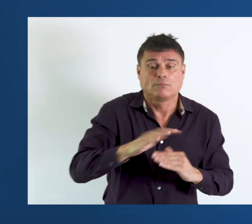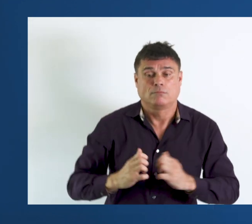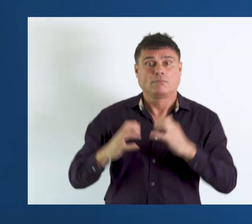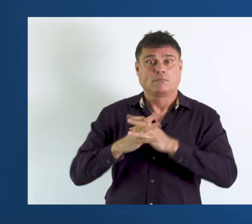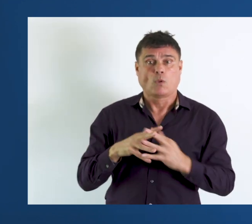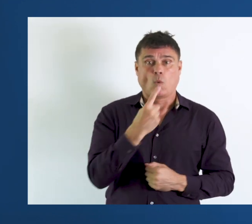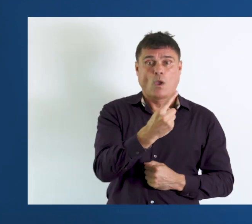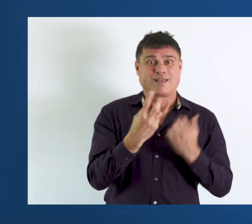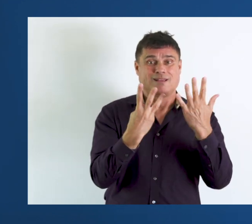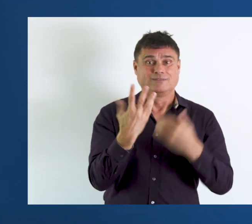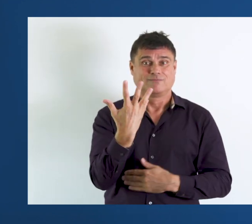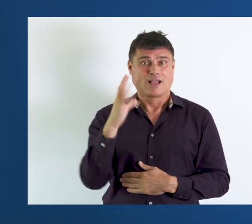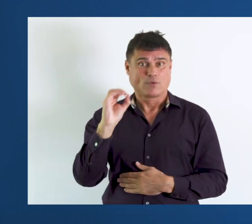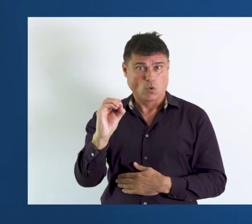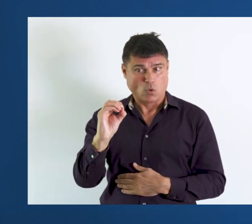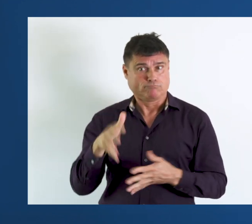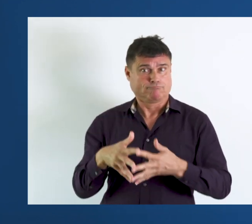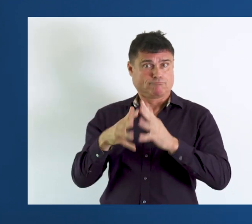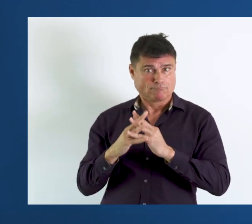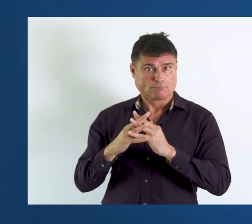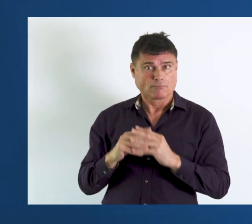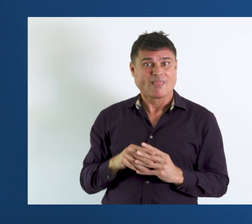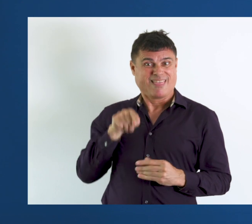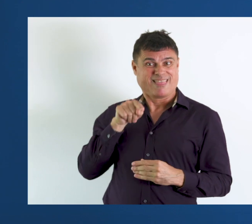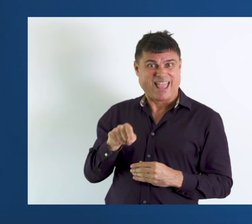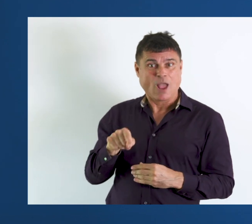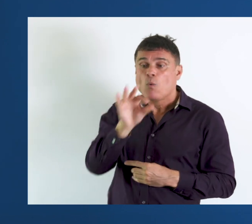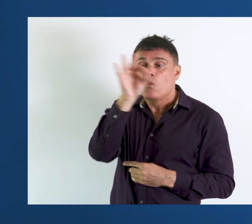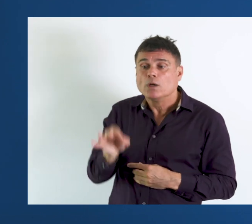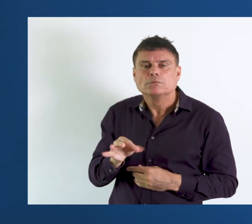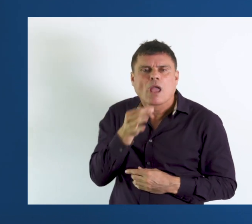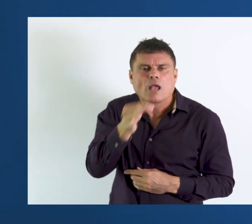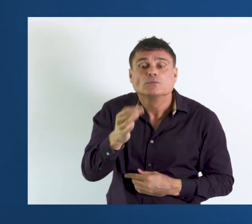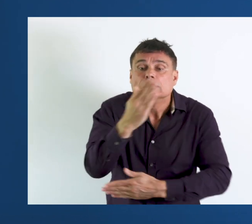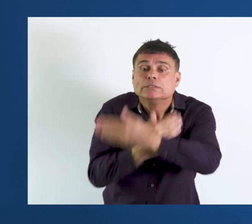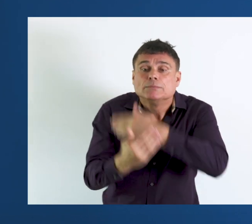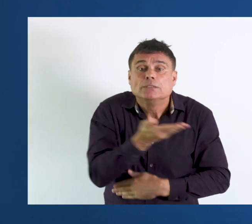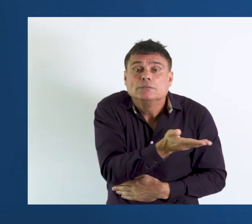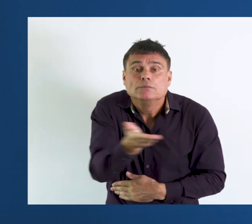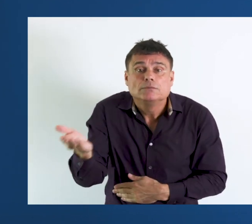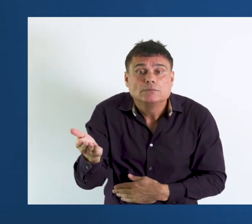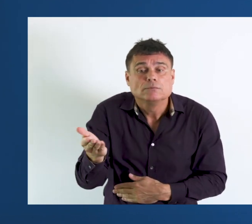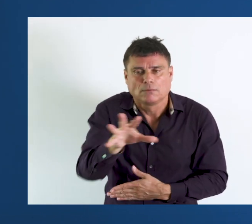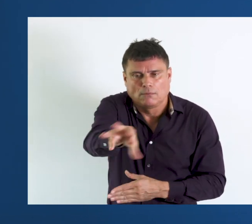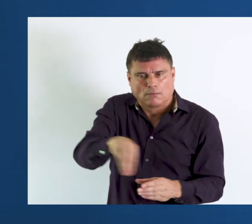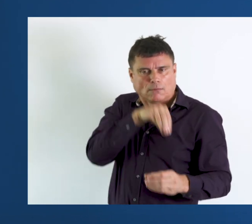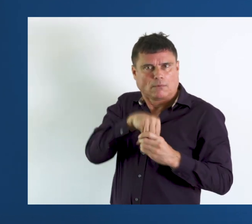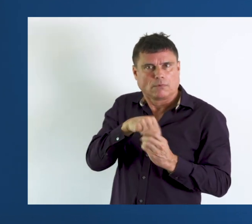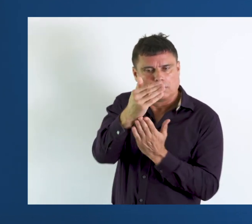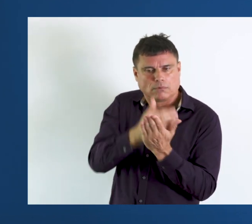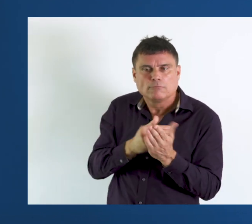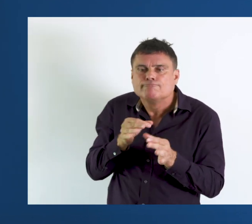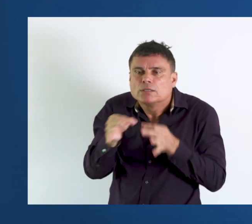was implemented in 1850. This is the way in which questions with disability were adopted